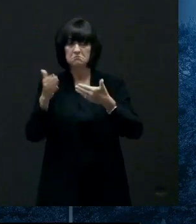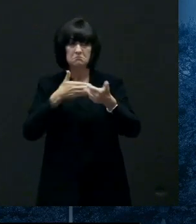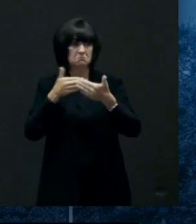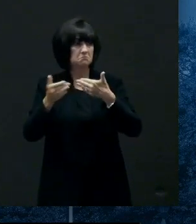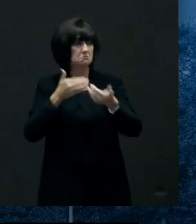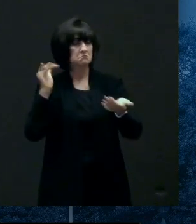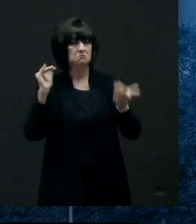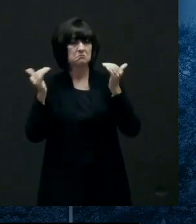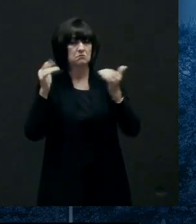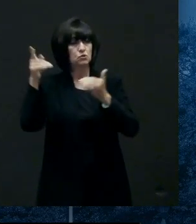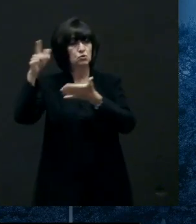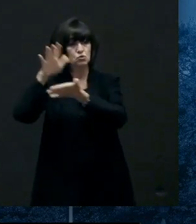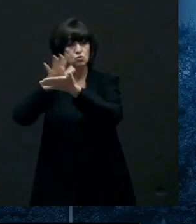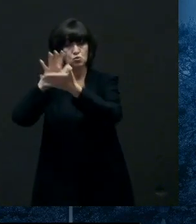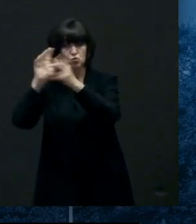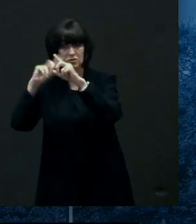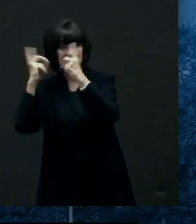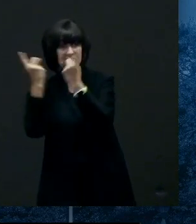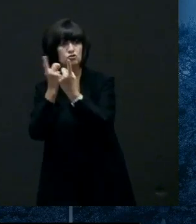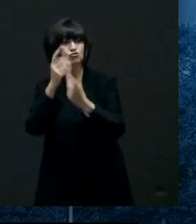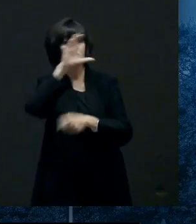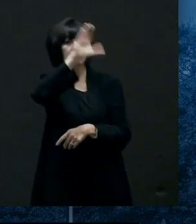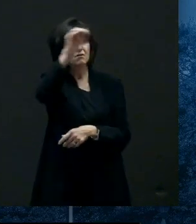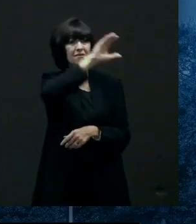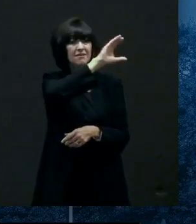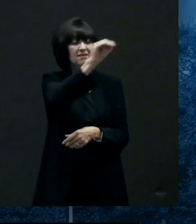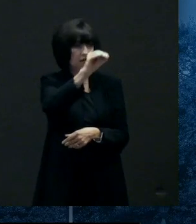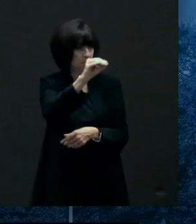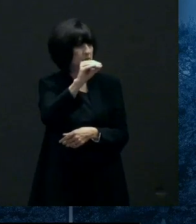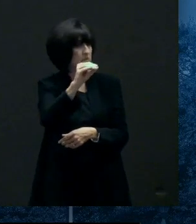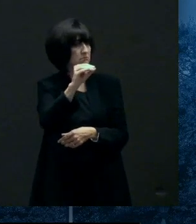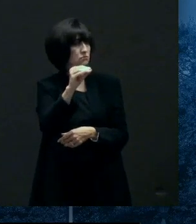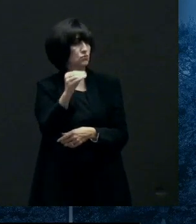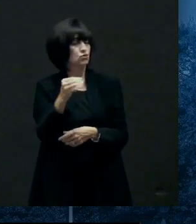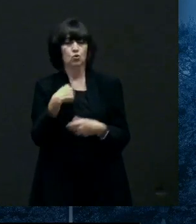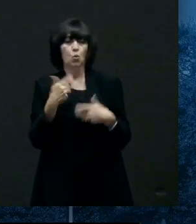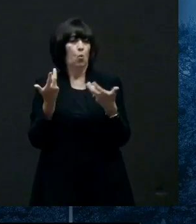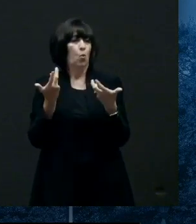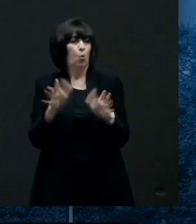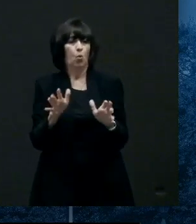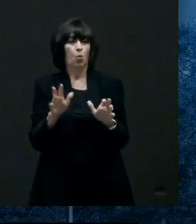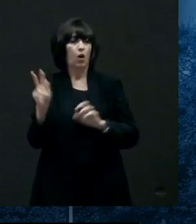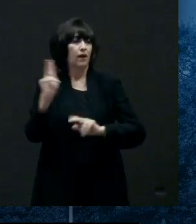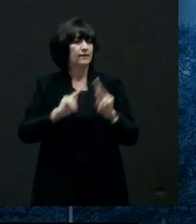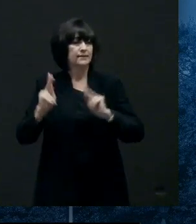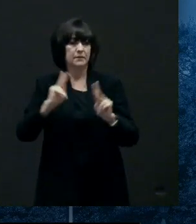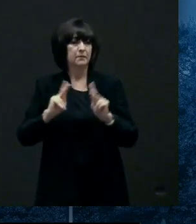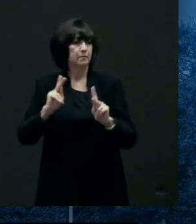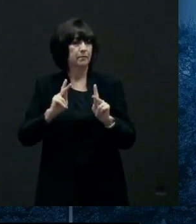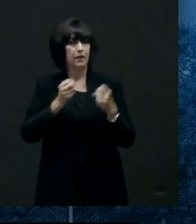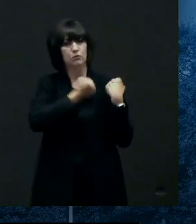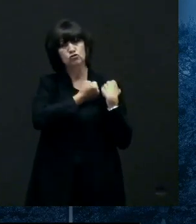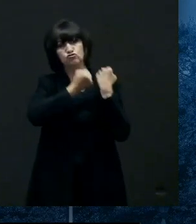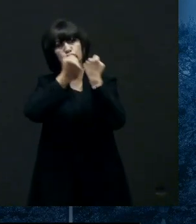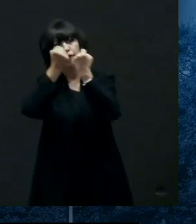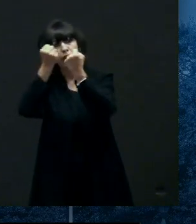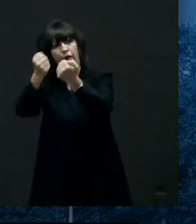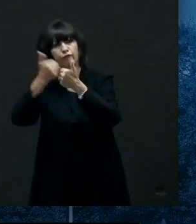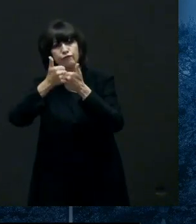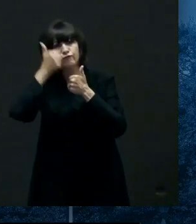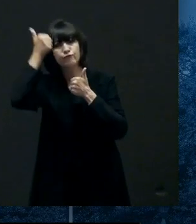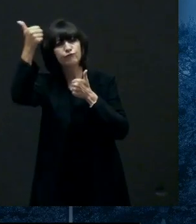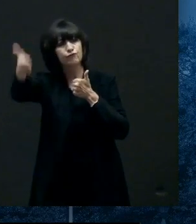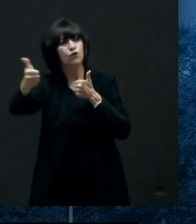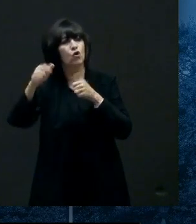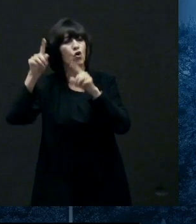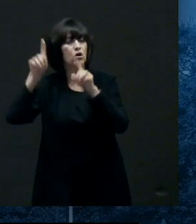delaware you know the better we'll be able to accommodate them we don't want people to travel you know across the county but we we also know that we only could